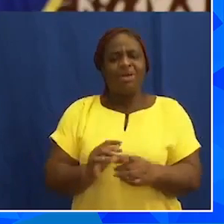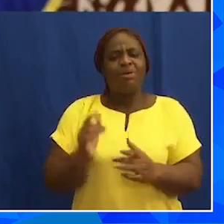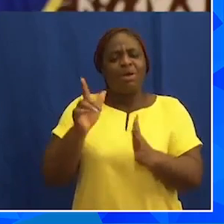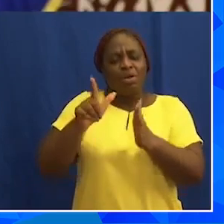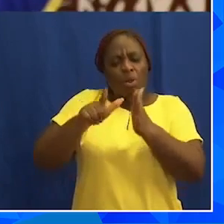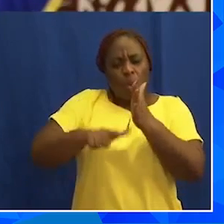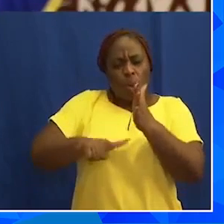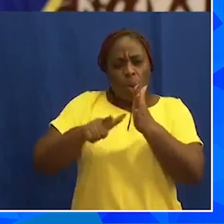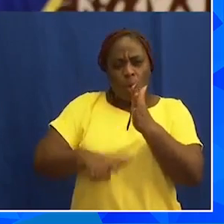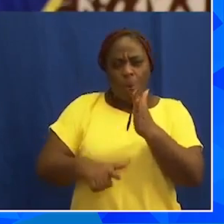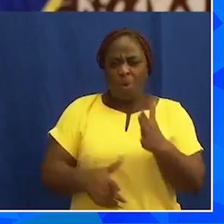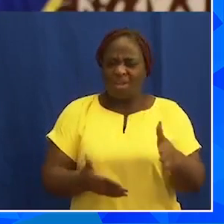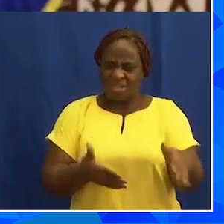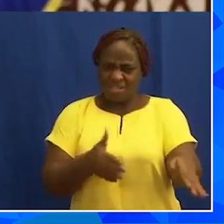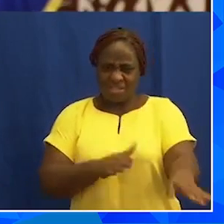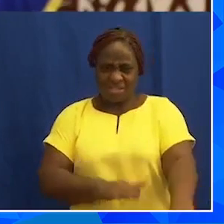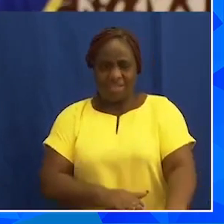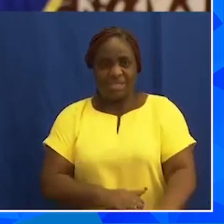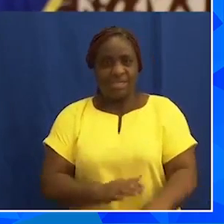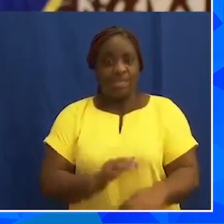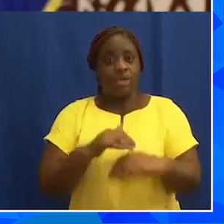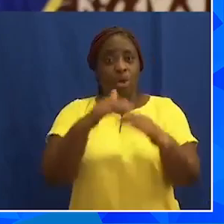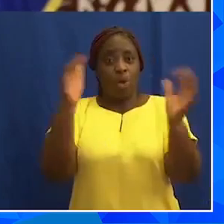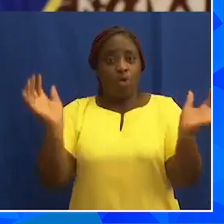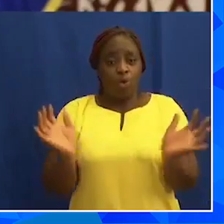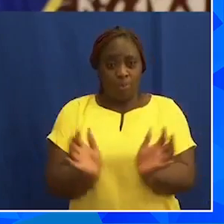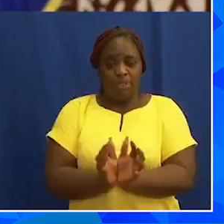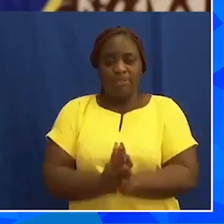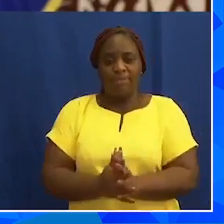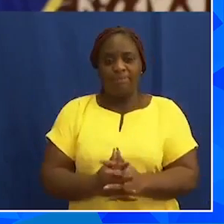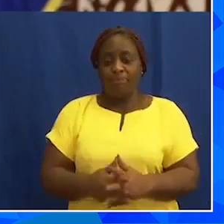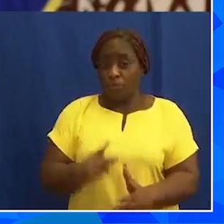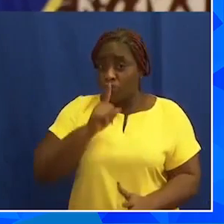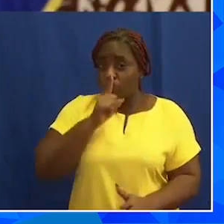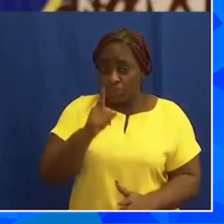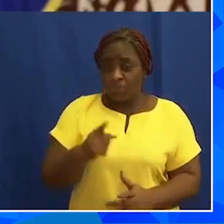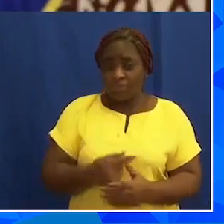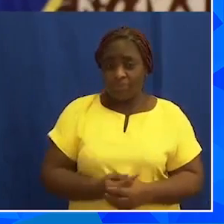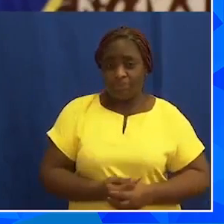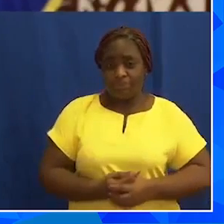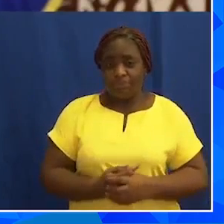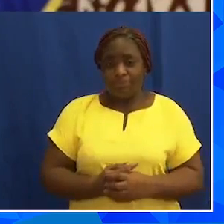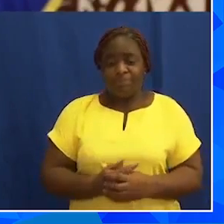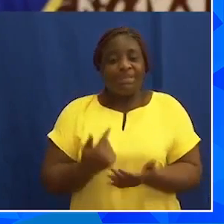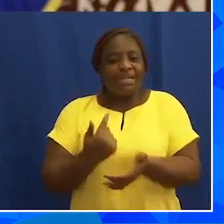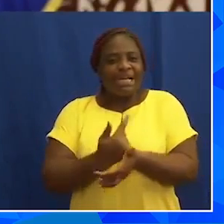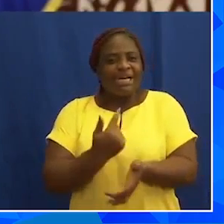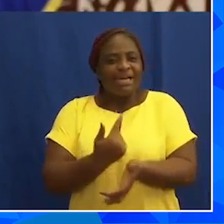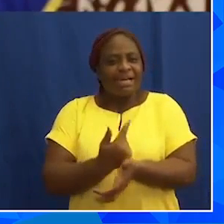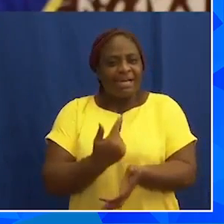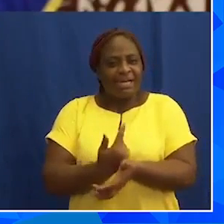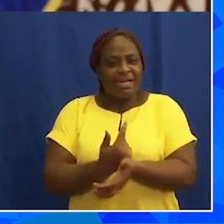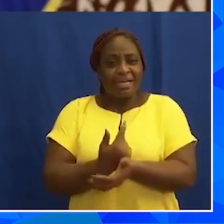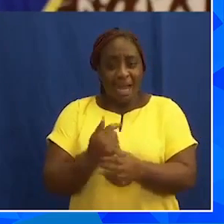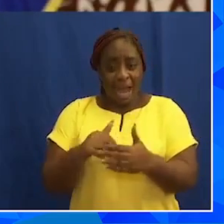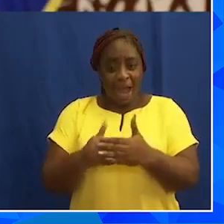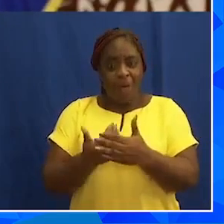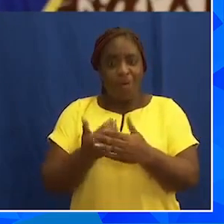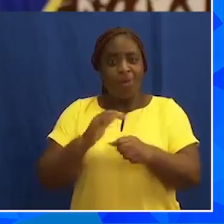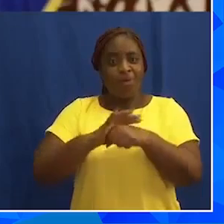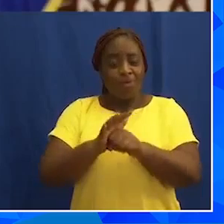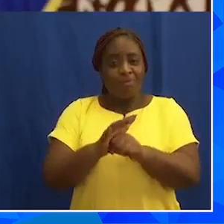lowest mortality rates globally. In fact, Ghana's handling of the pandemic